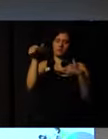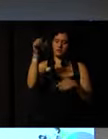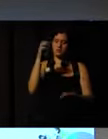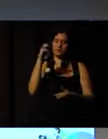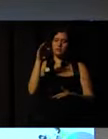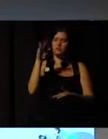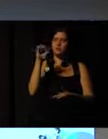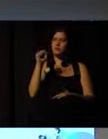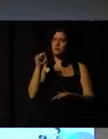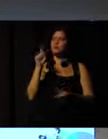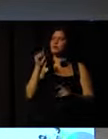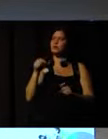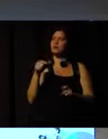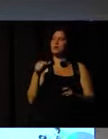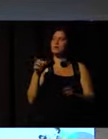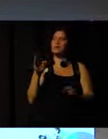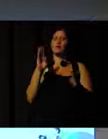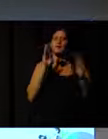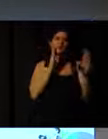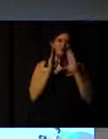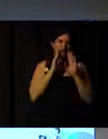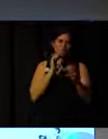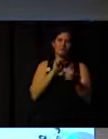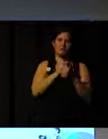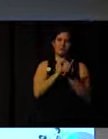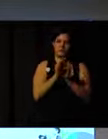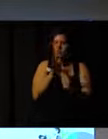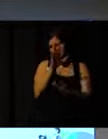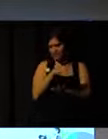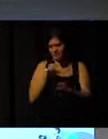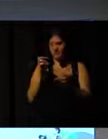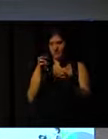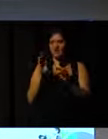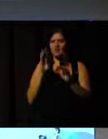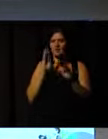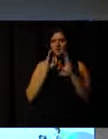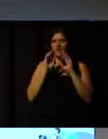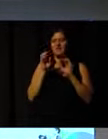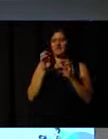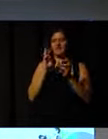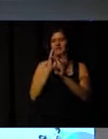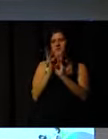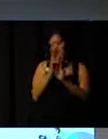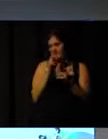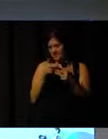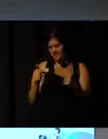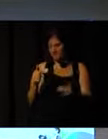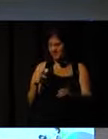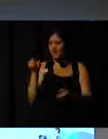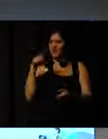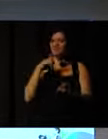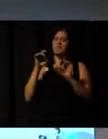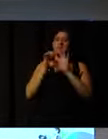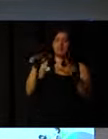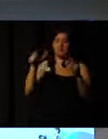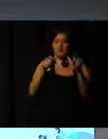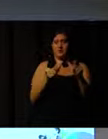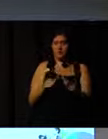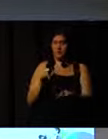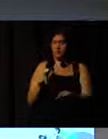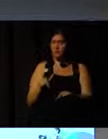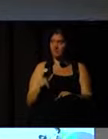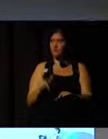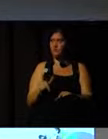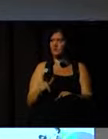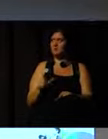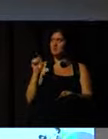market opportunity, which is the social networks. Tomorrow the youngsters will be united with the